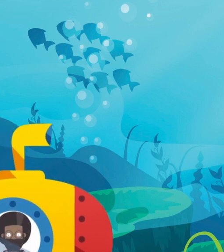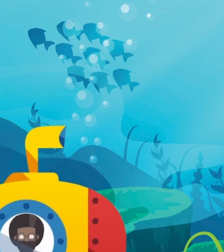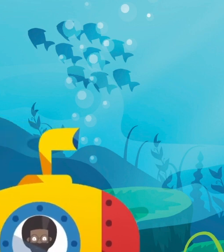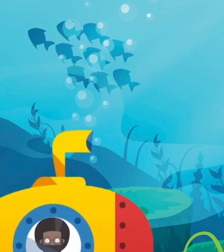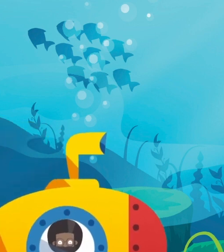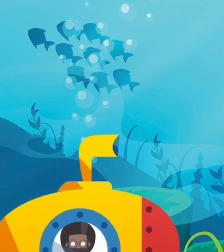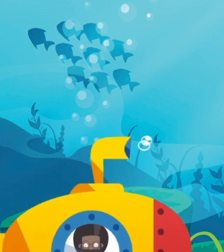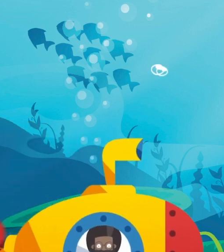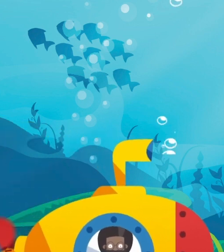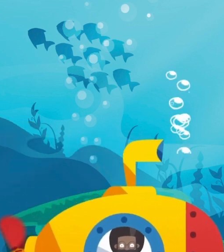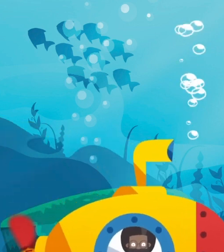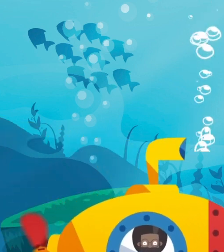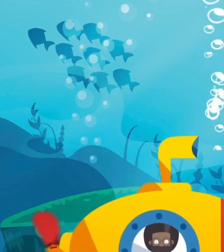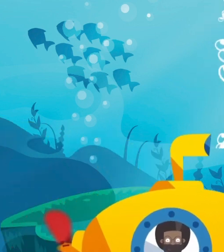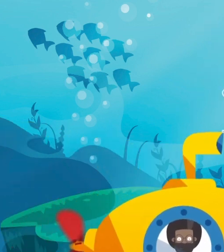Hi, I'm Ryan